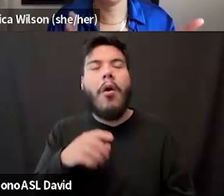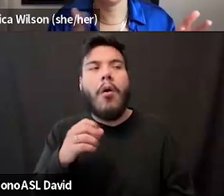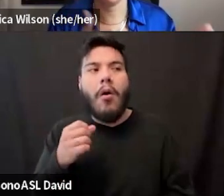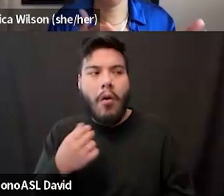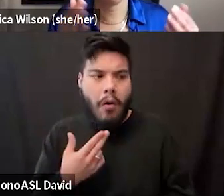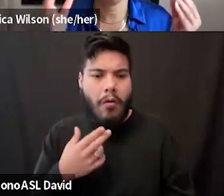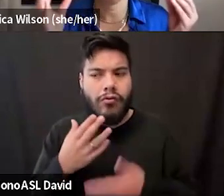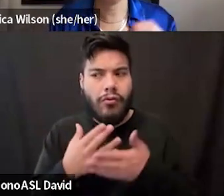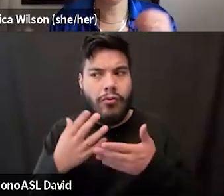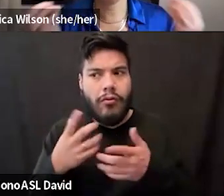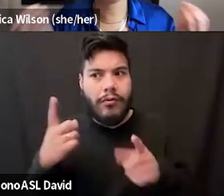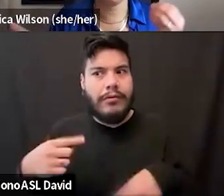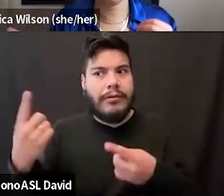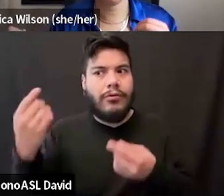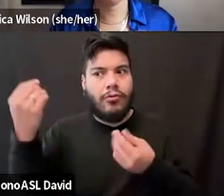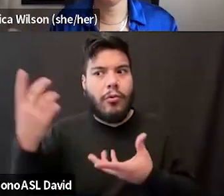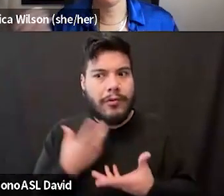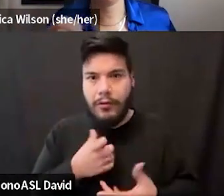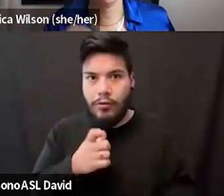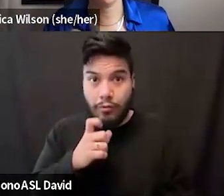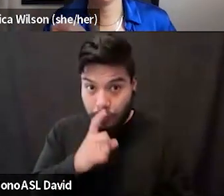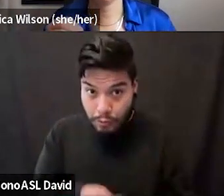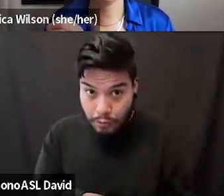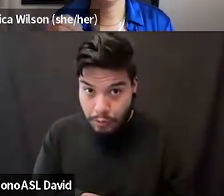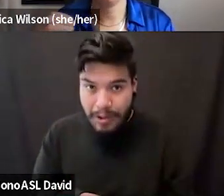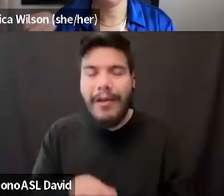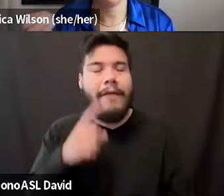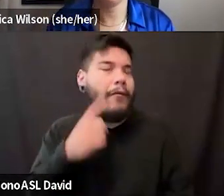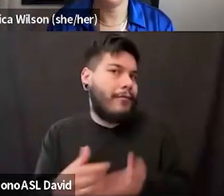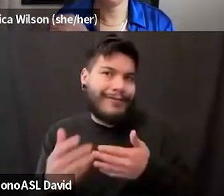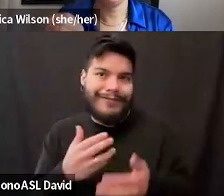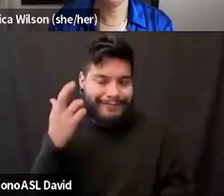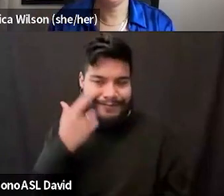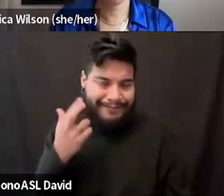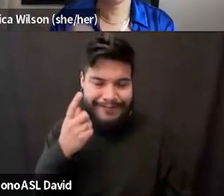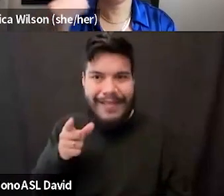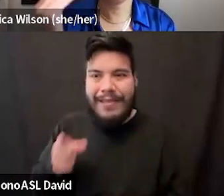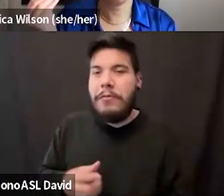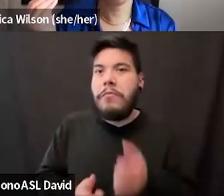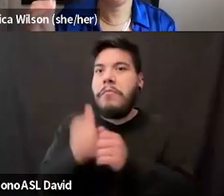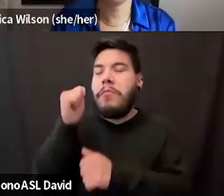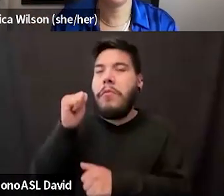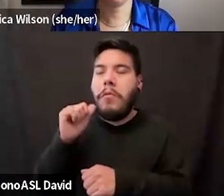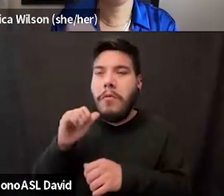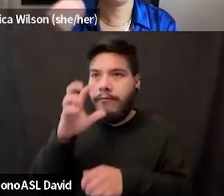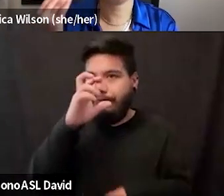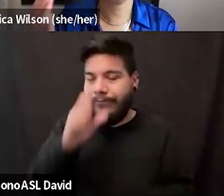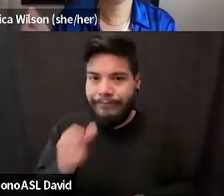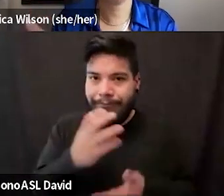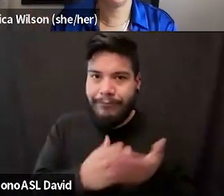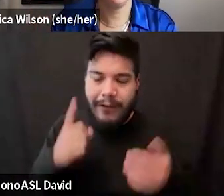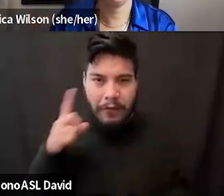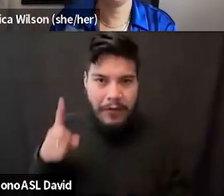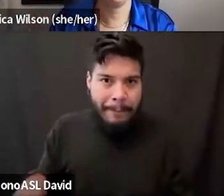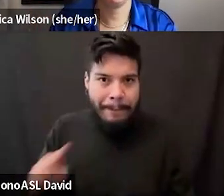been told aren't true. Like for whatever reason, that was the most like engaging portion in the like start to unravel.